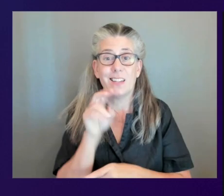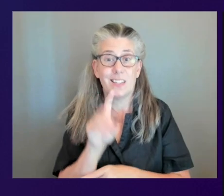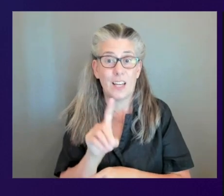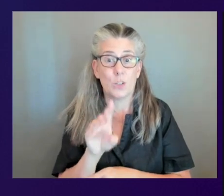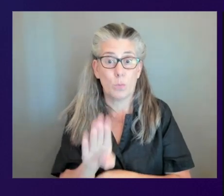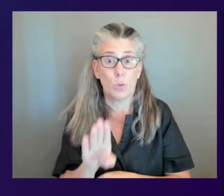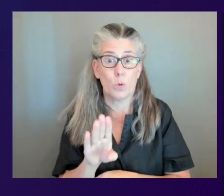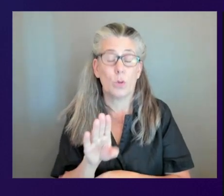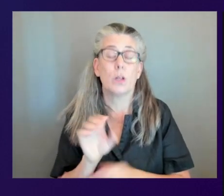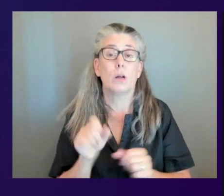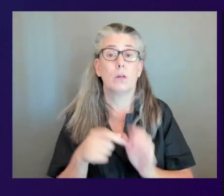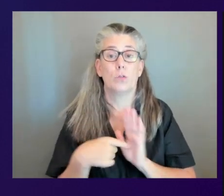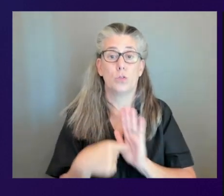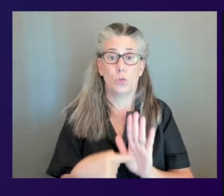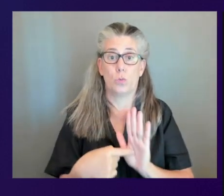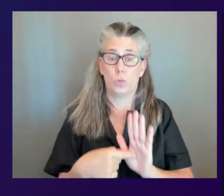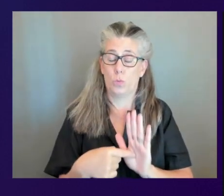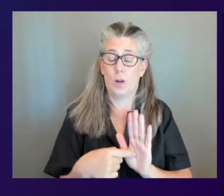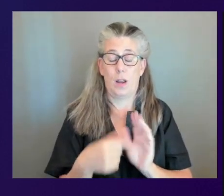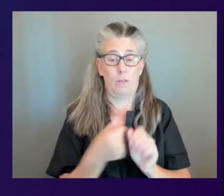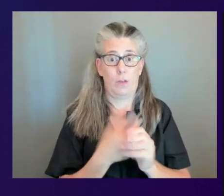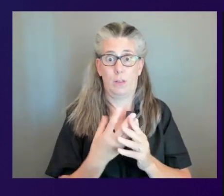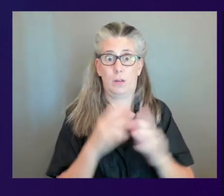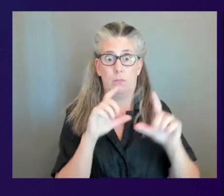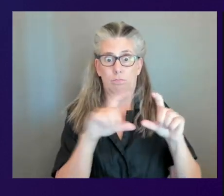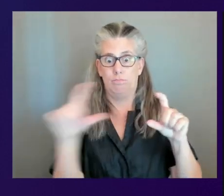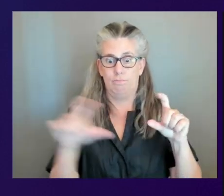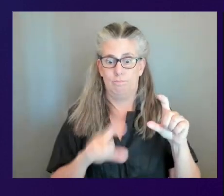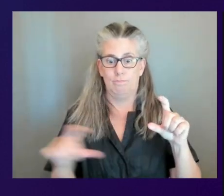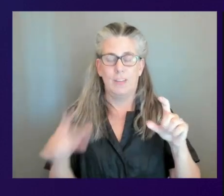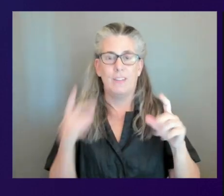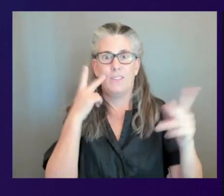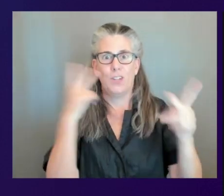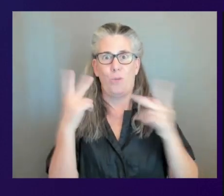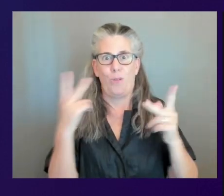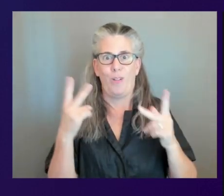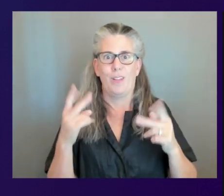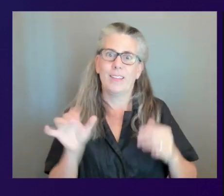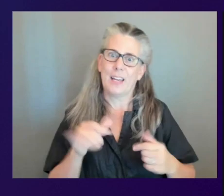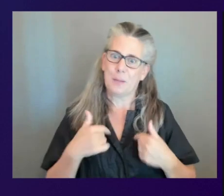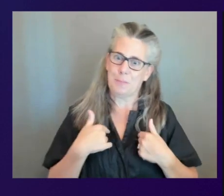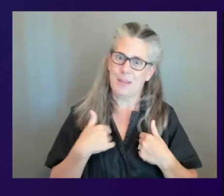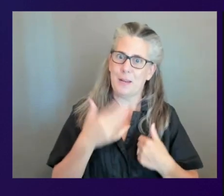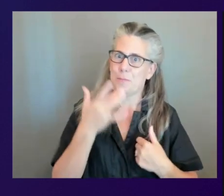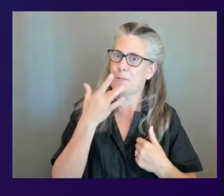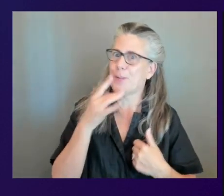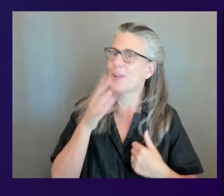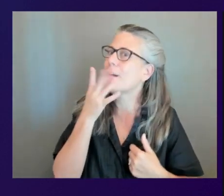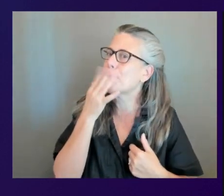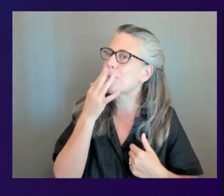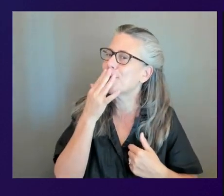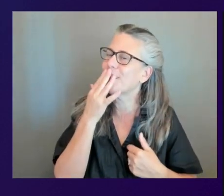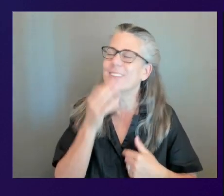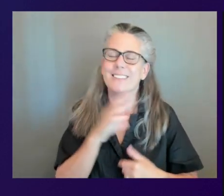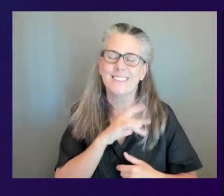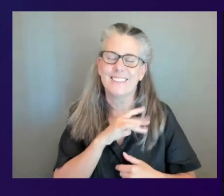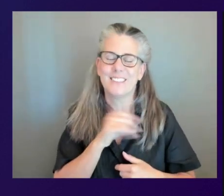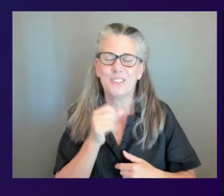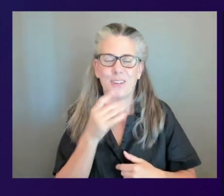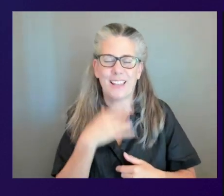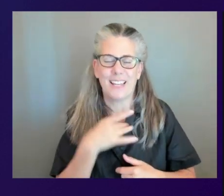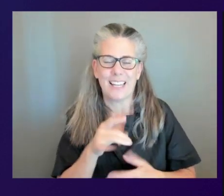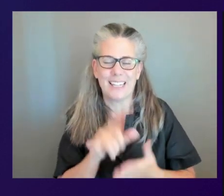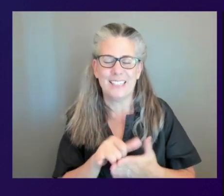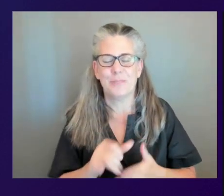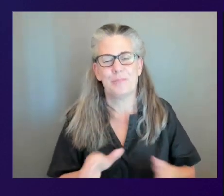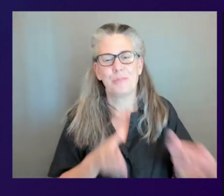it for us in a very visual way because if you're like me you like colors and you can't do the math so thank you for doing all the work for me now for people